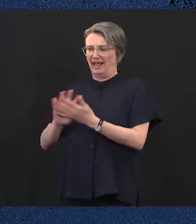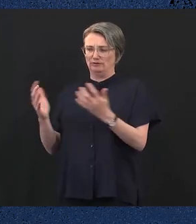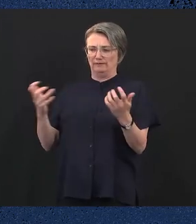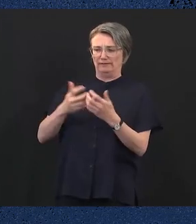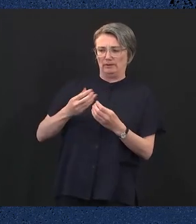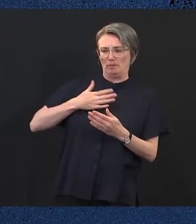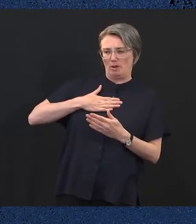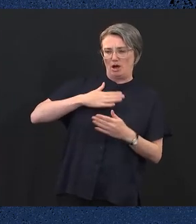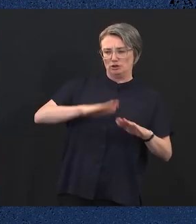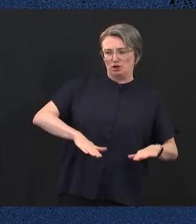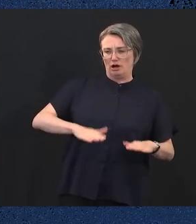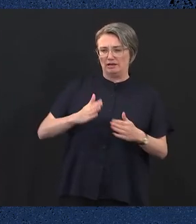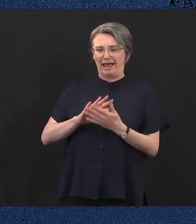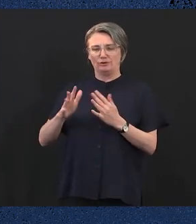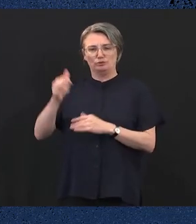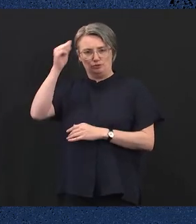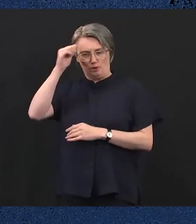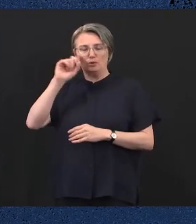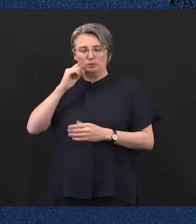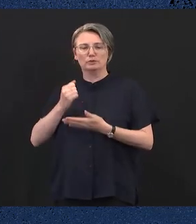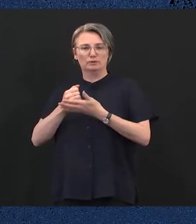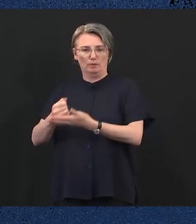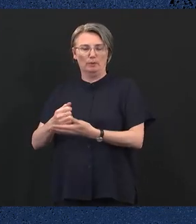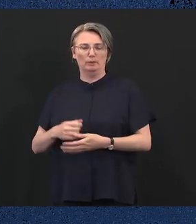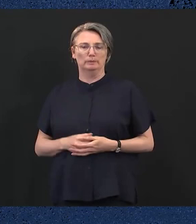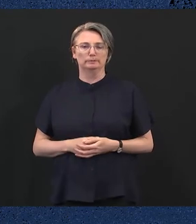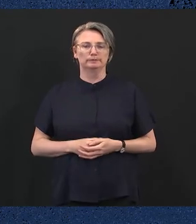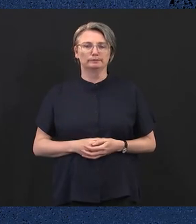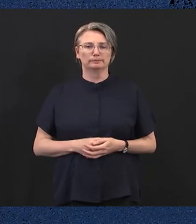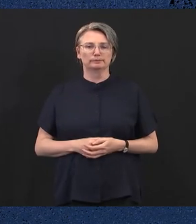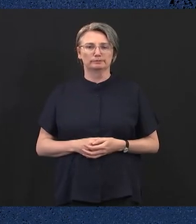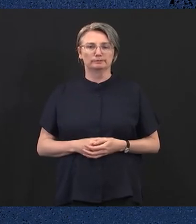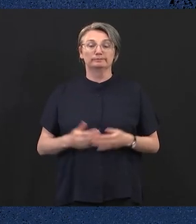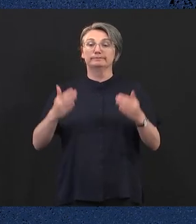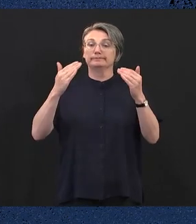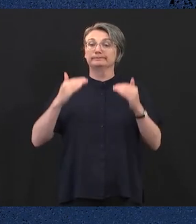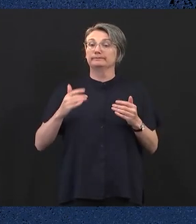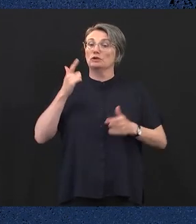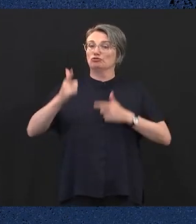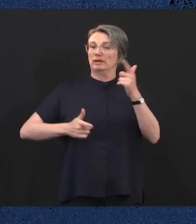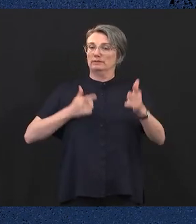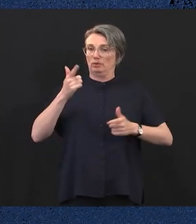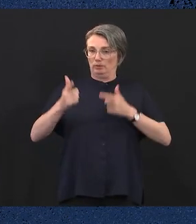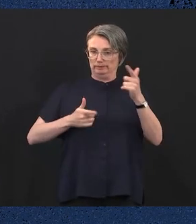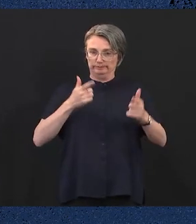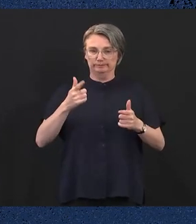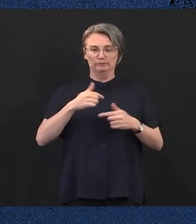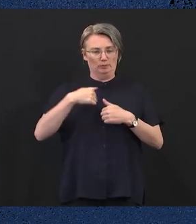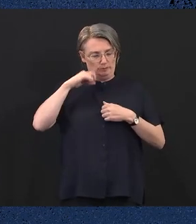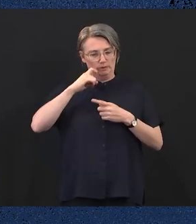their needs. Transport. The government is continuing the infrastructure big build,